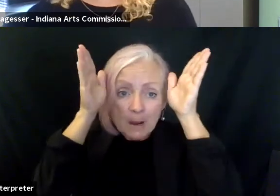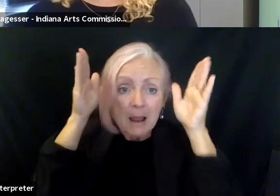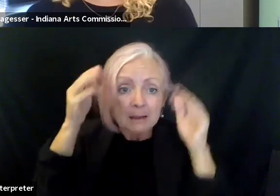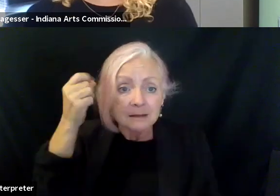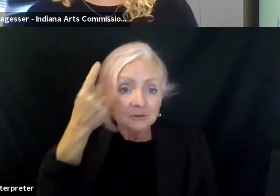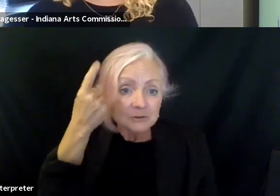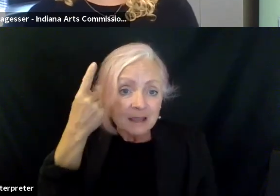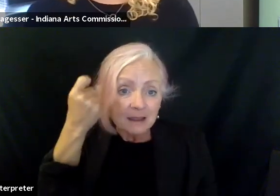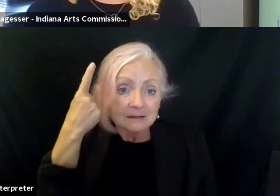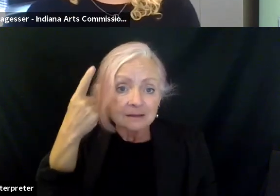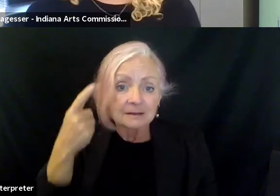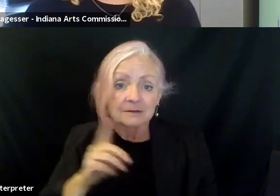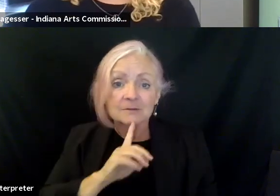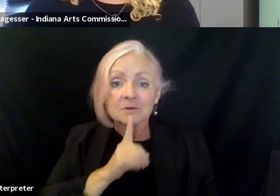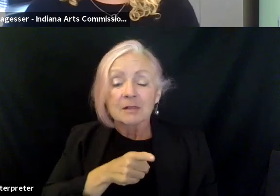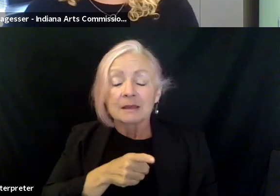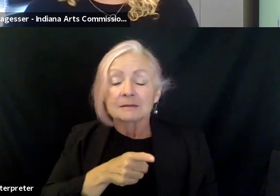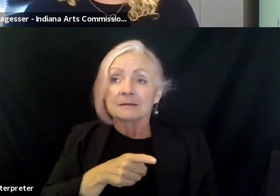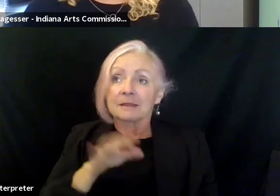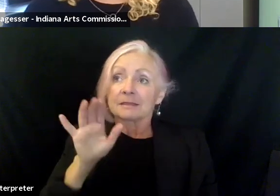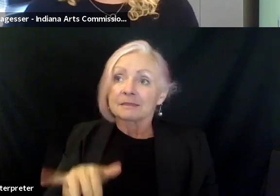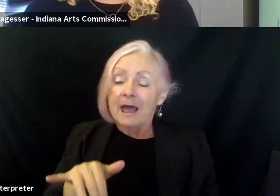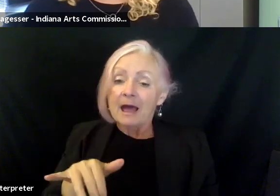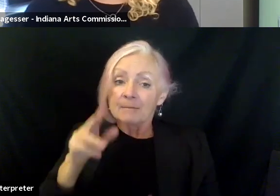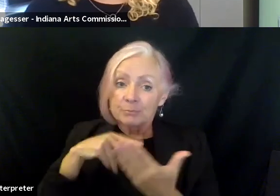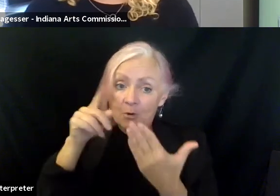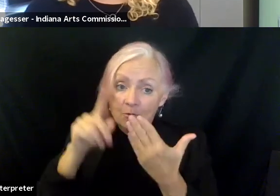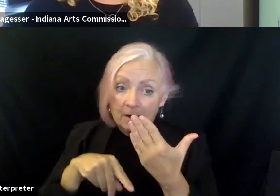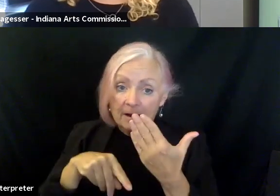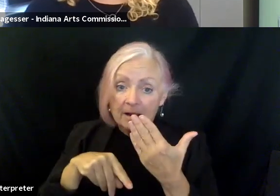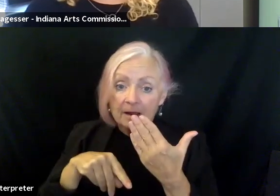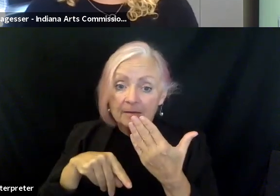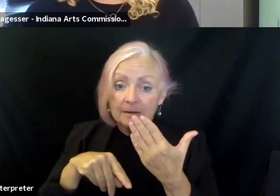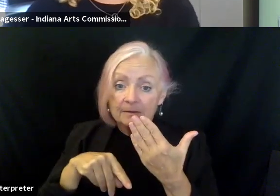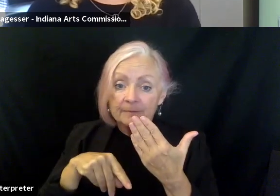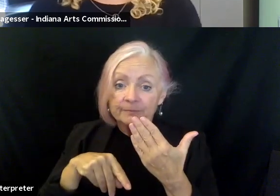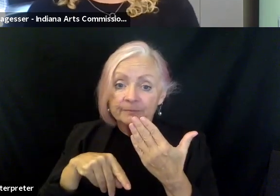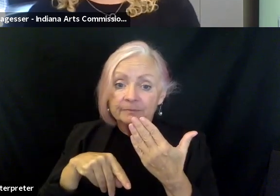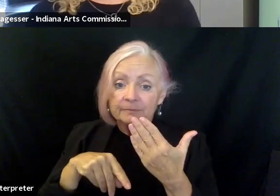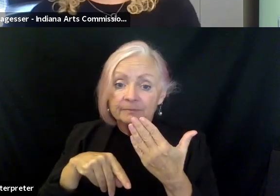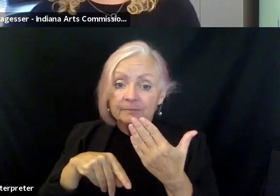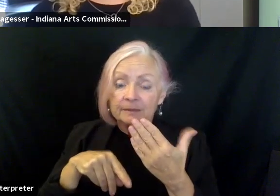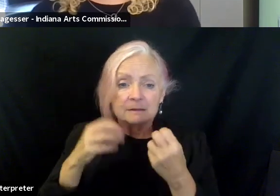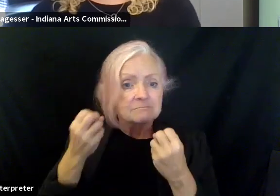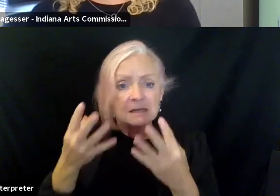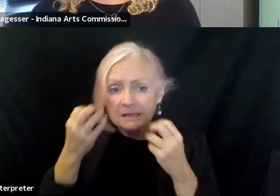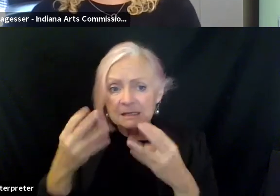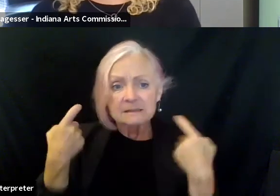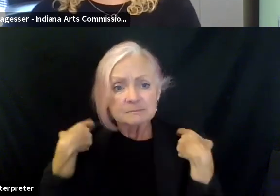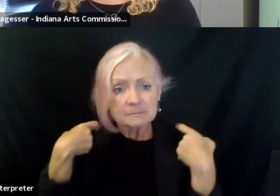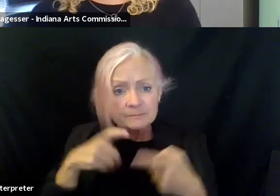it was really great. And then that program had a tremendous number of individuals that came in from the Latino Hispanic community.